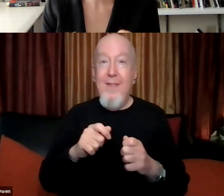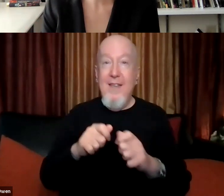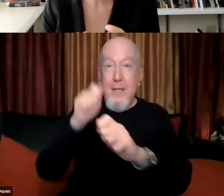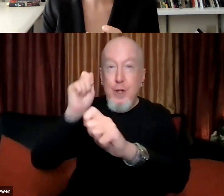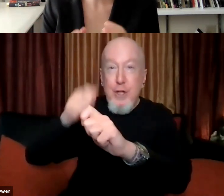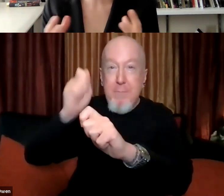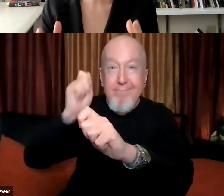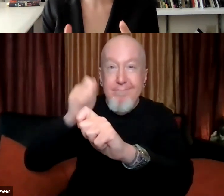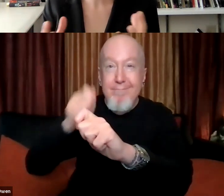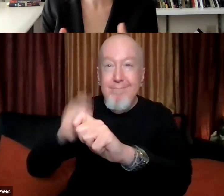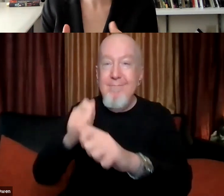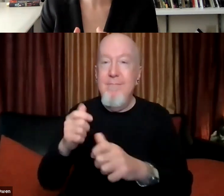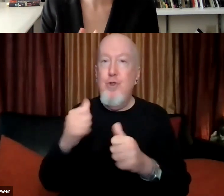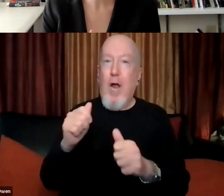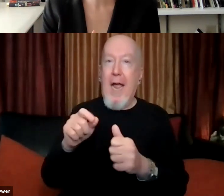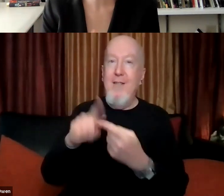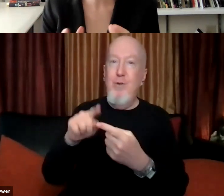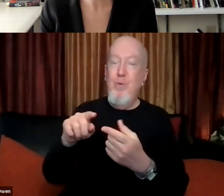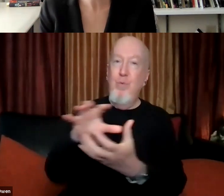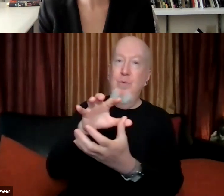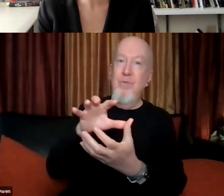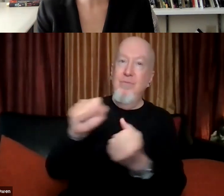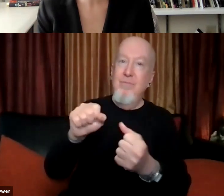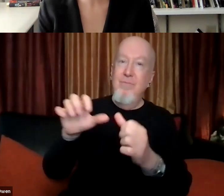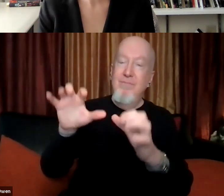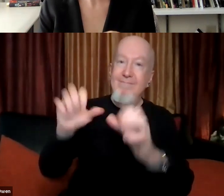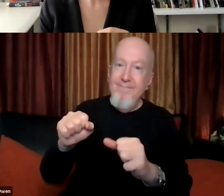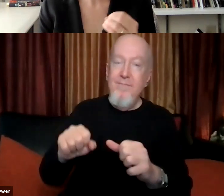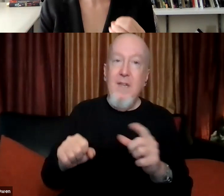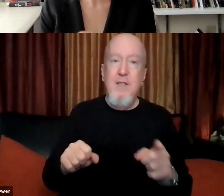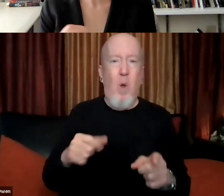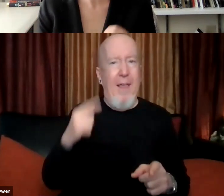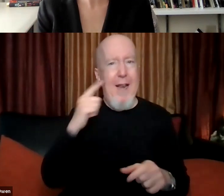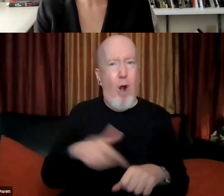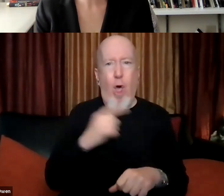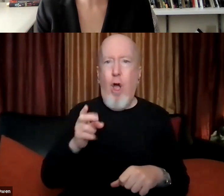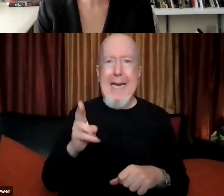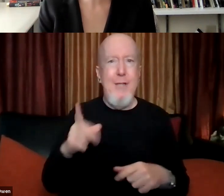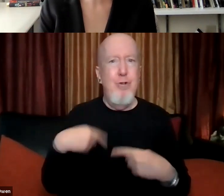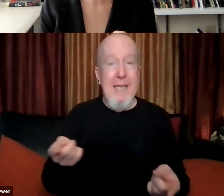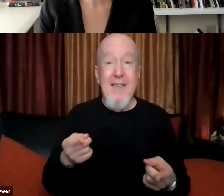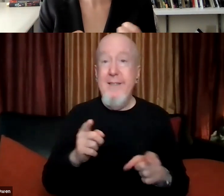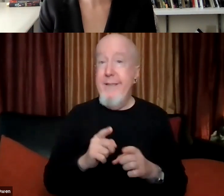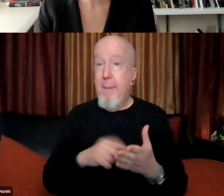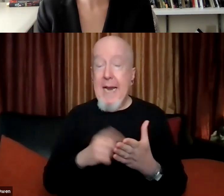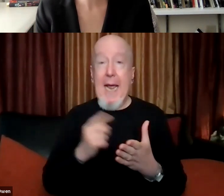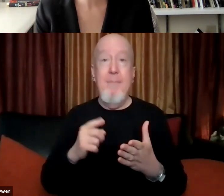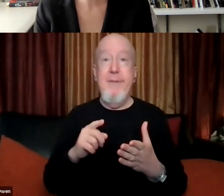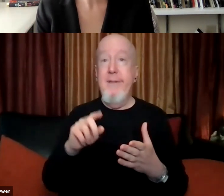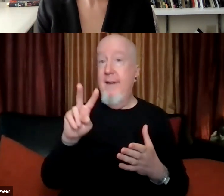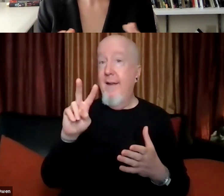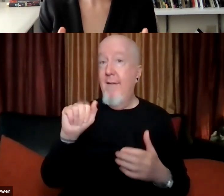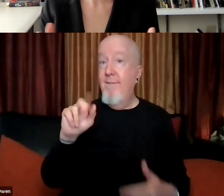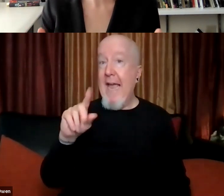And I think that there's this, there's an opportunity actually, because of those, um, kind of sometimes acts of vandalism, sometimes acts of